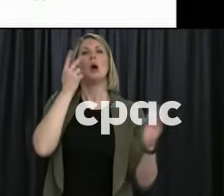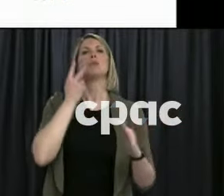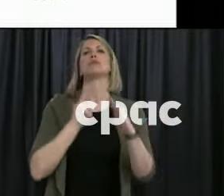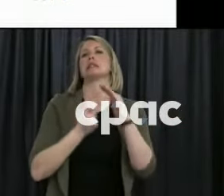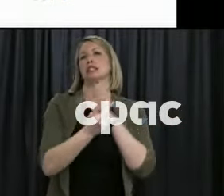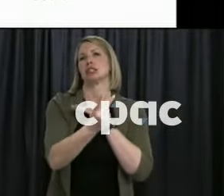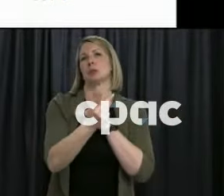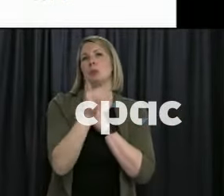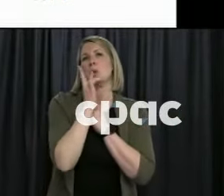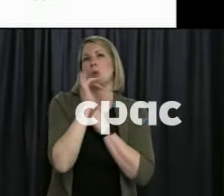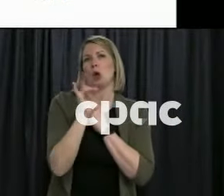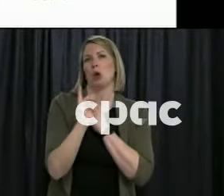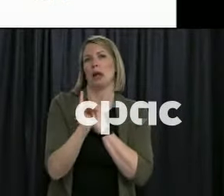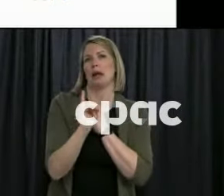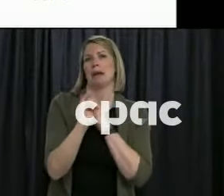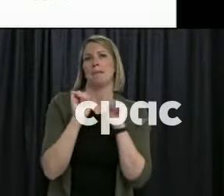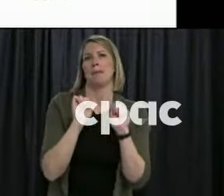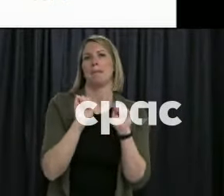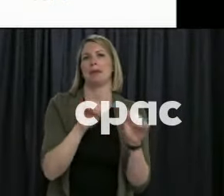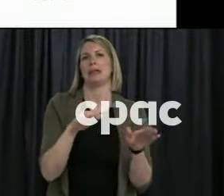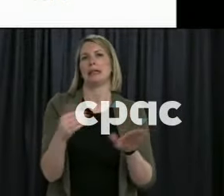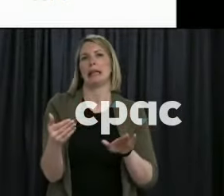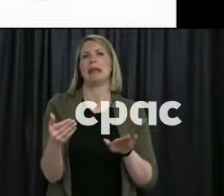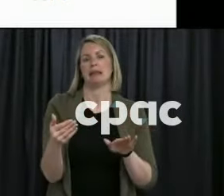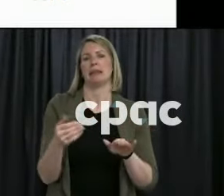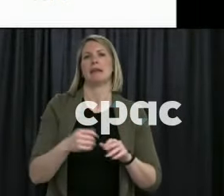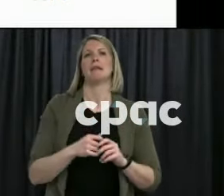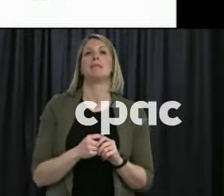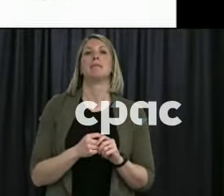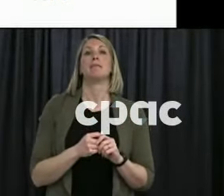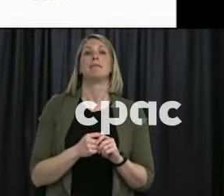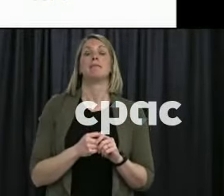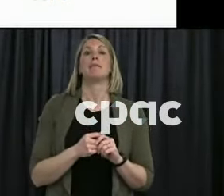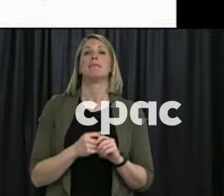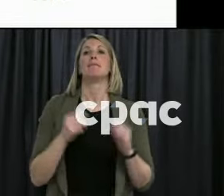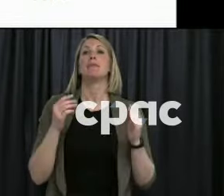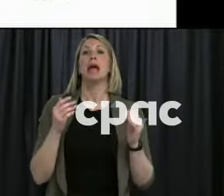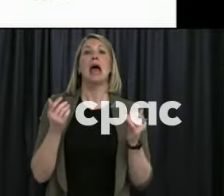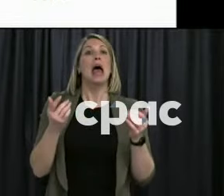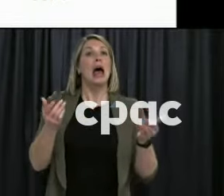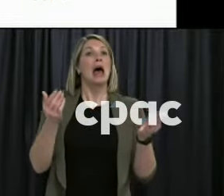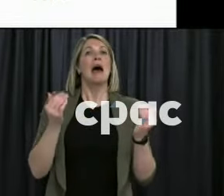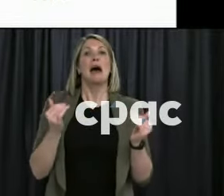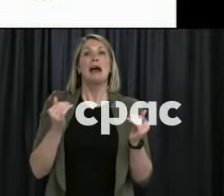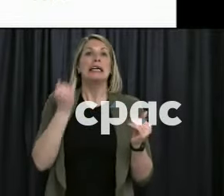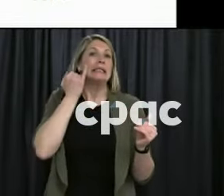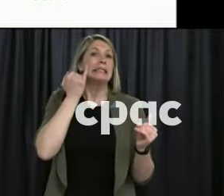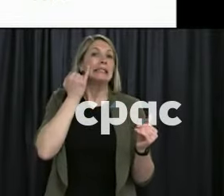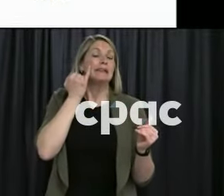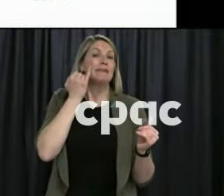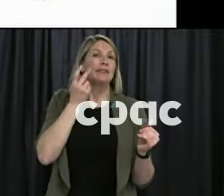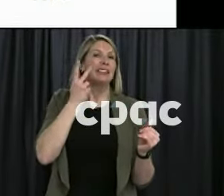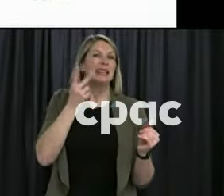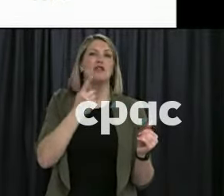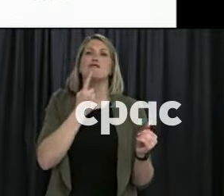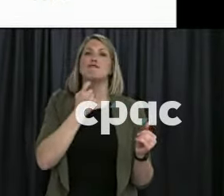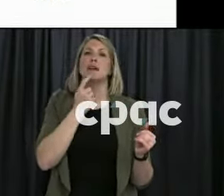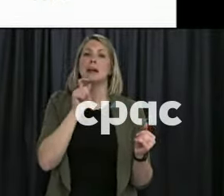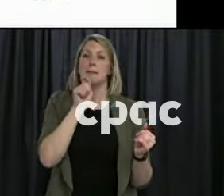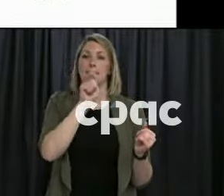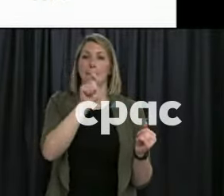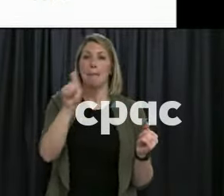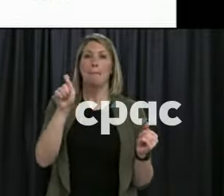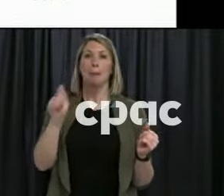is a predictive analysis. Then what we have done is used red dots to mark the actual number of reported deaths